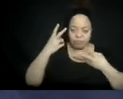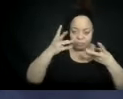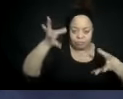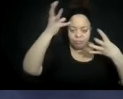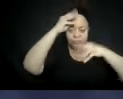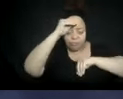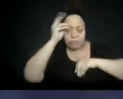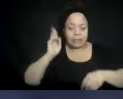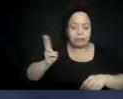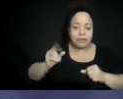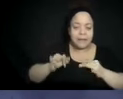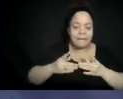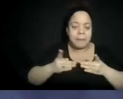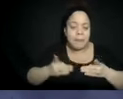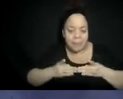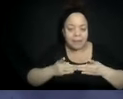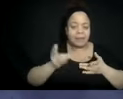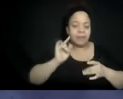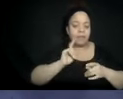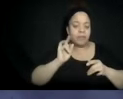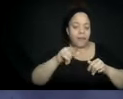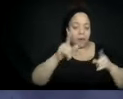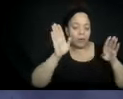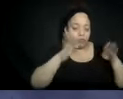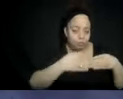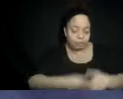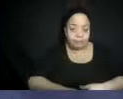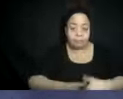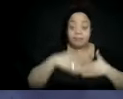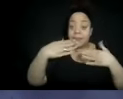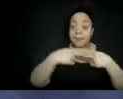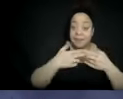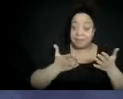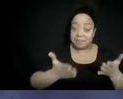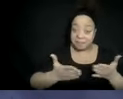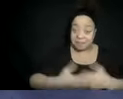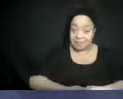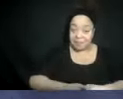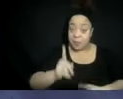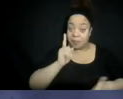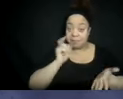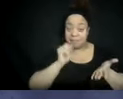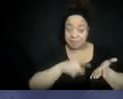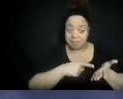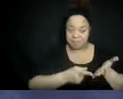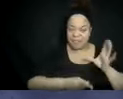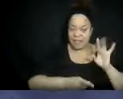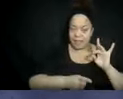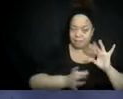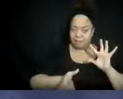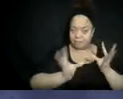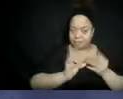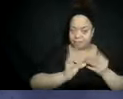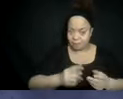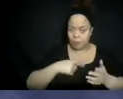the eight of them, we're starting from pre-1800. Um, we're looking at the story of Celia, which is important